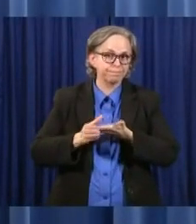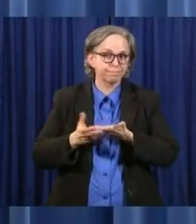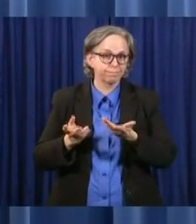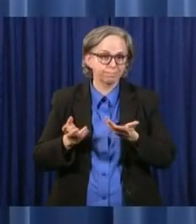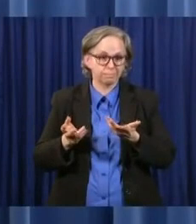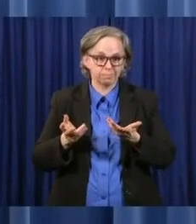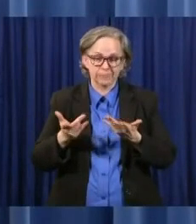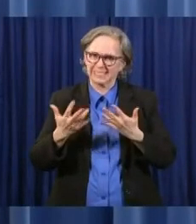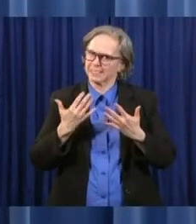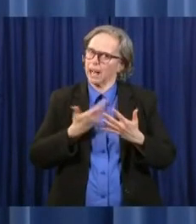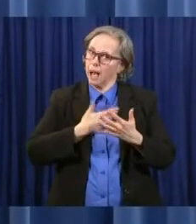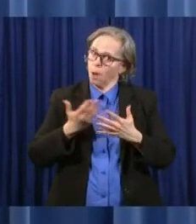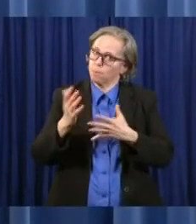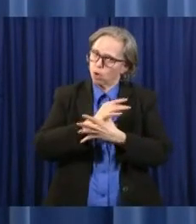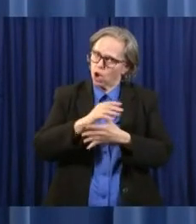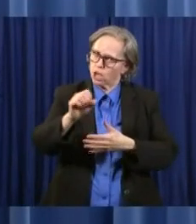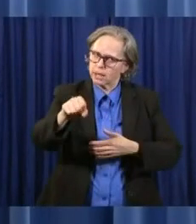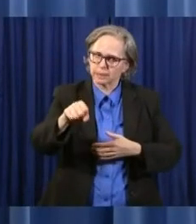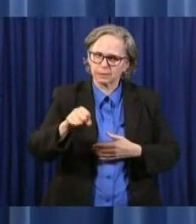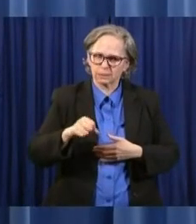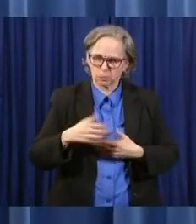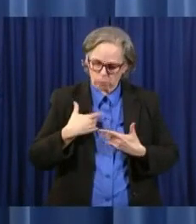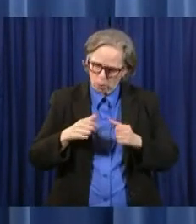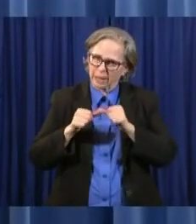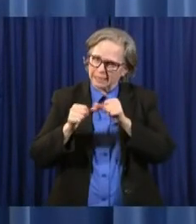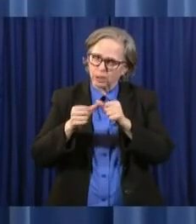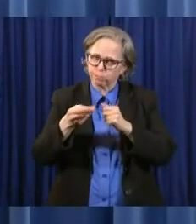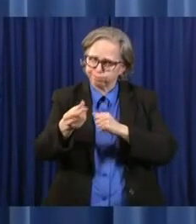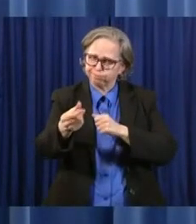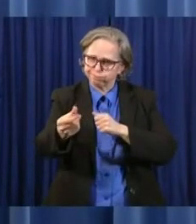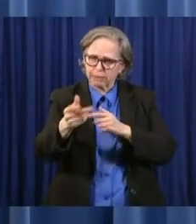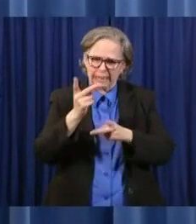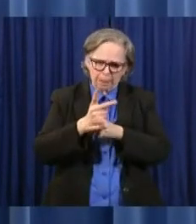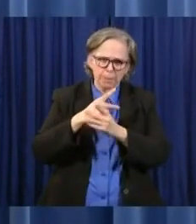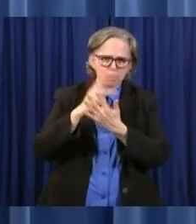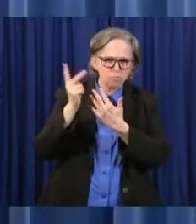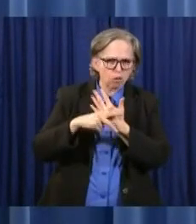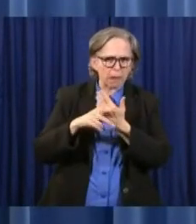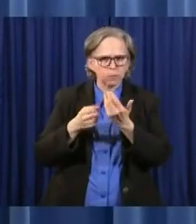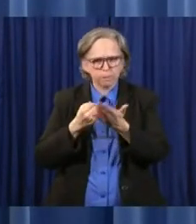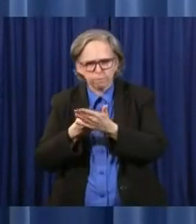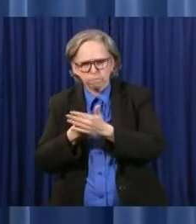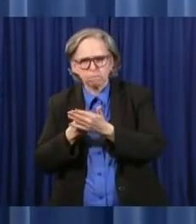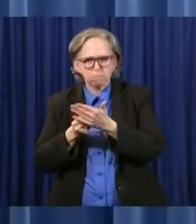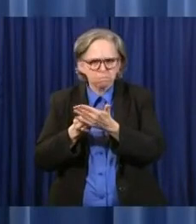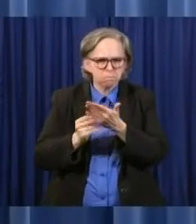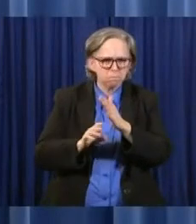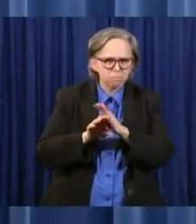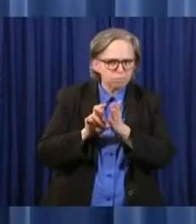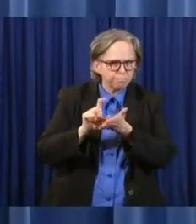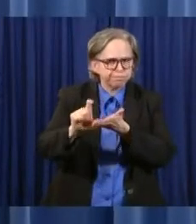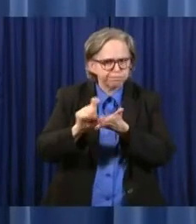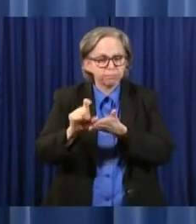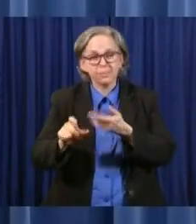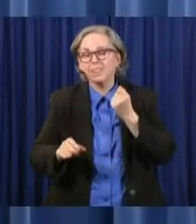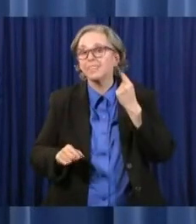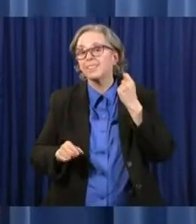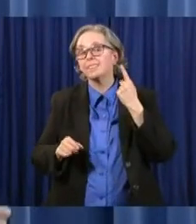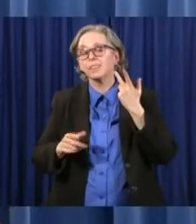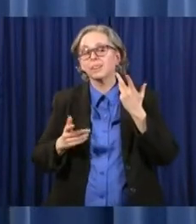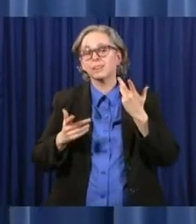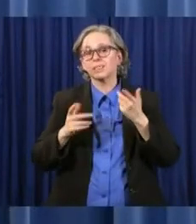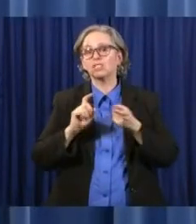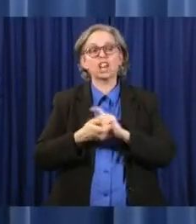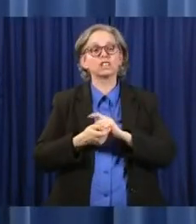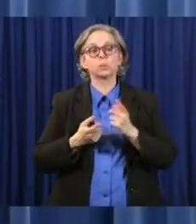and we're going to do, do the best that we can. But what we, what we did do is when normally we would have extended it and took, taken some